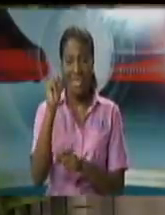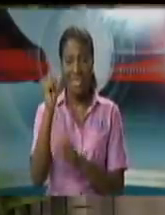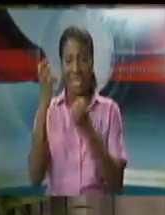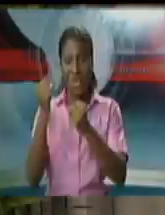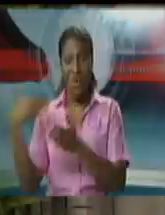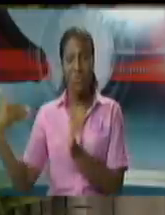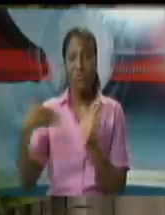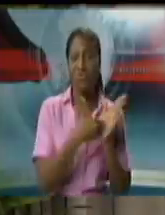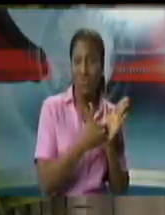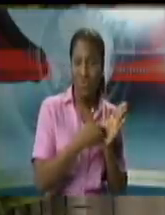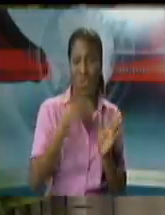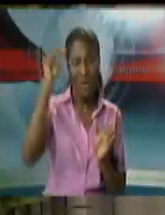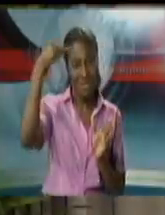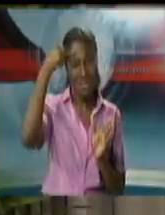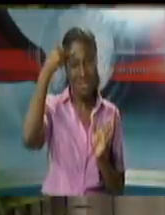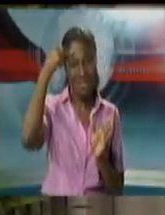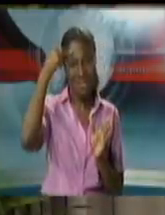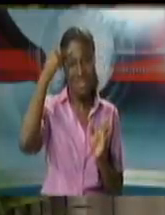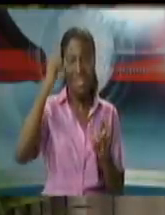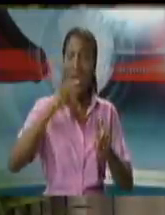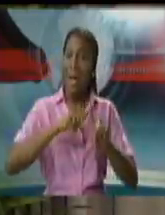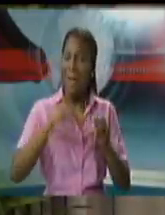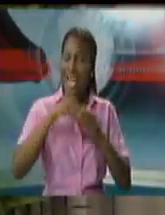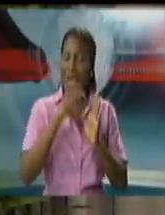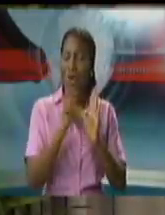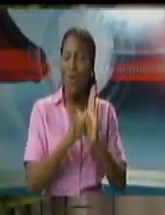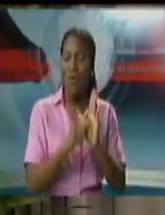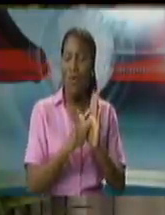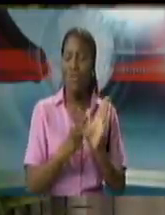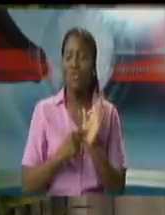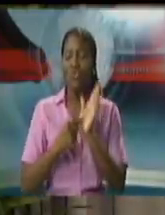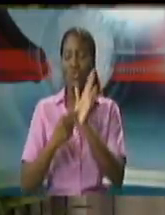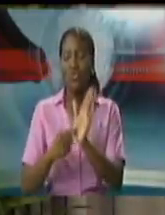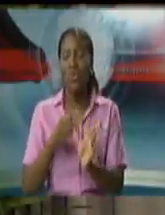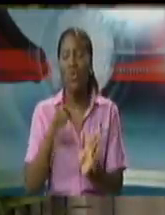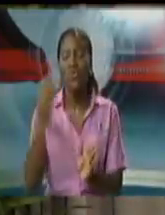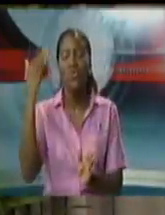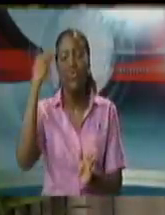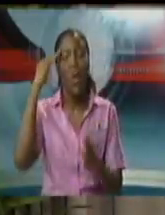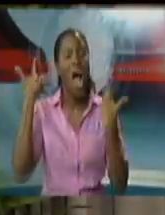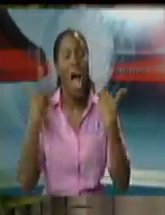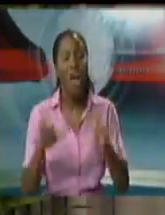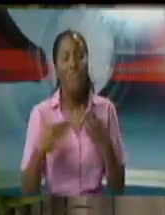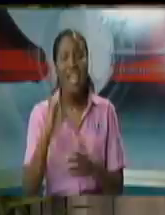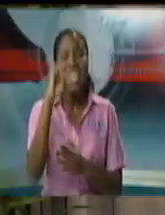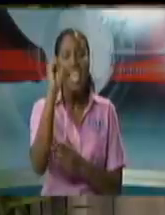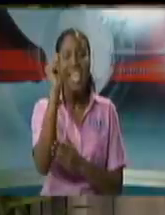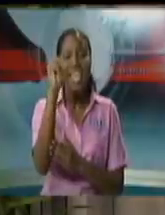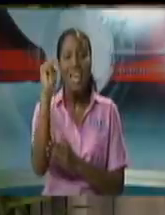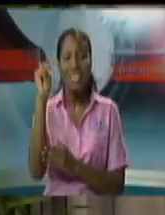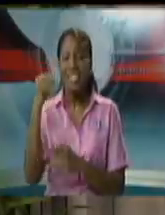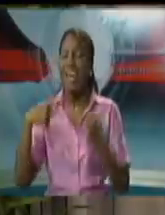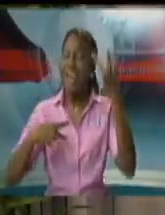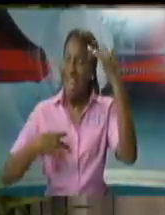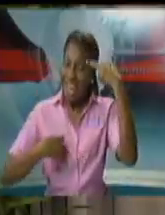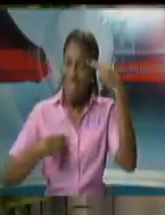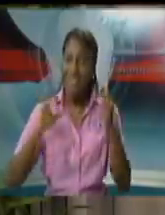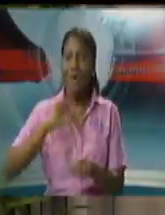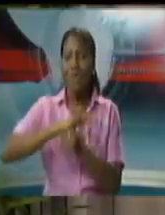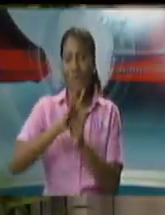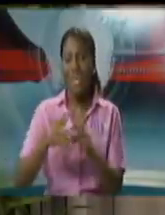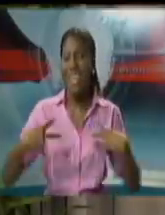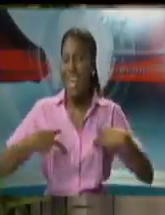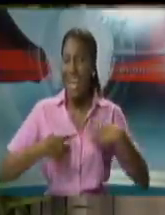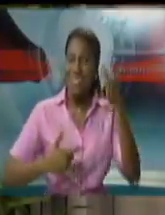admission that they already knew that even before they went to court. That notwithstanding, I can tell you we've spent umpteen